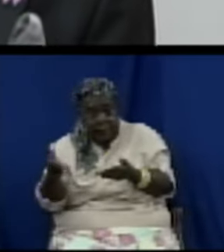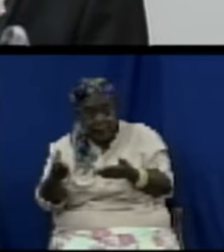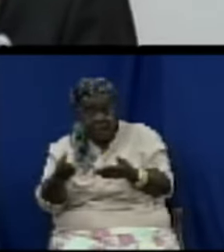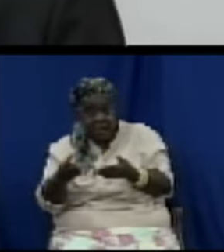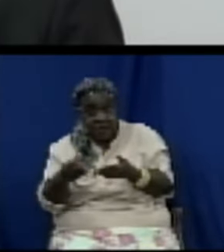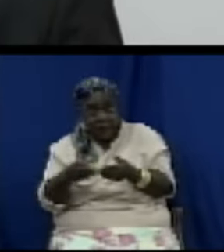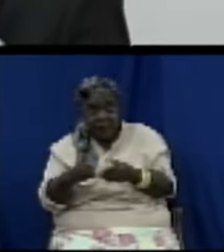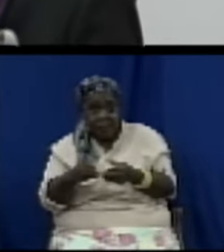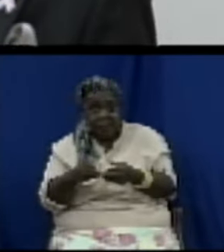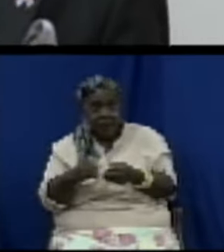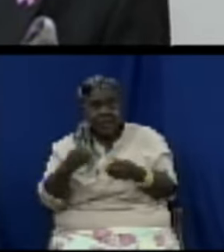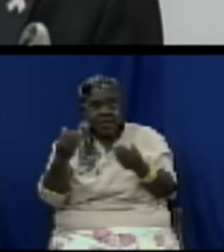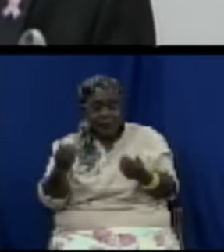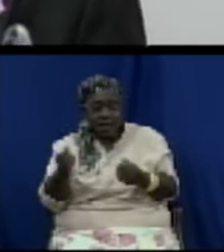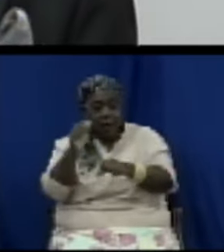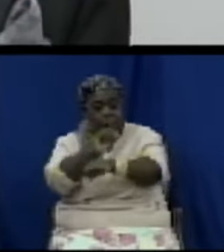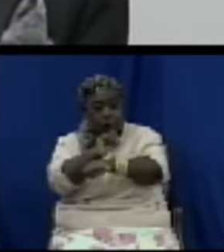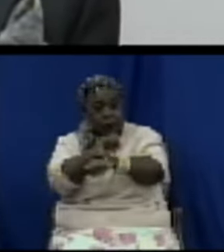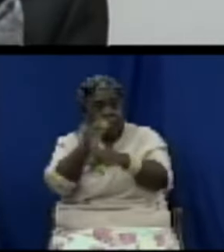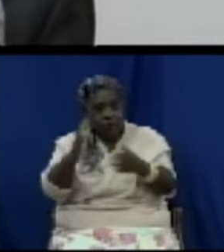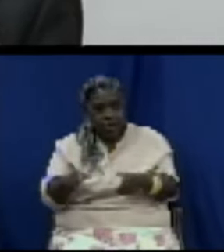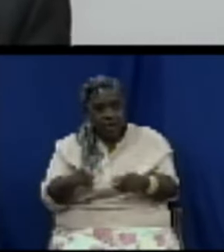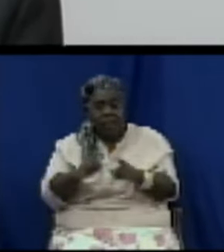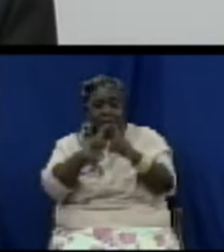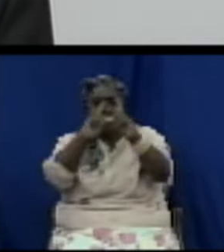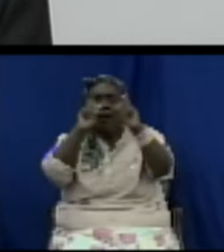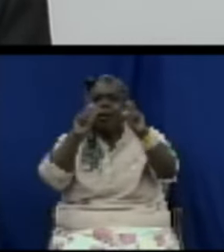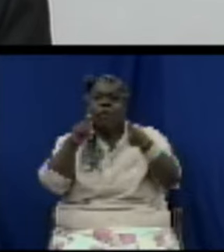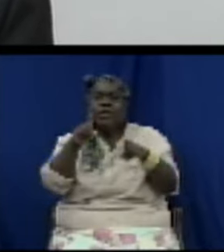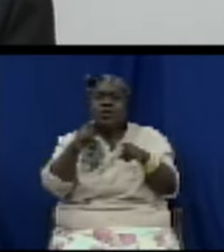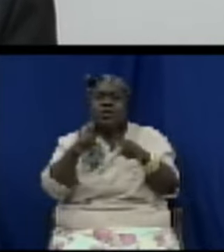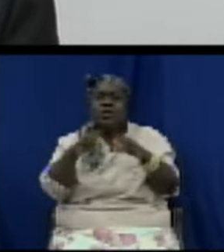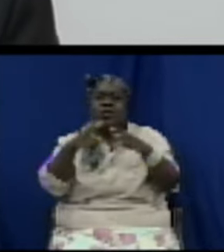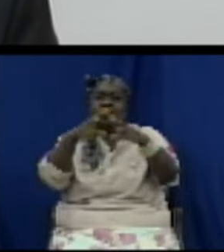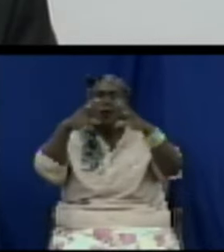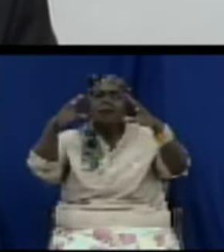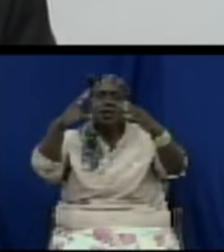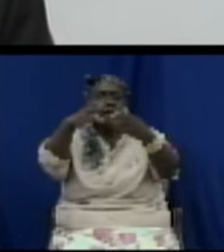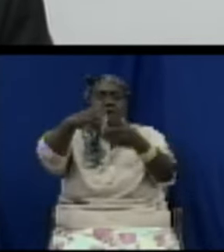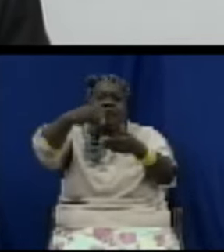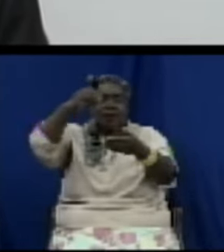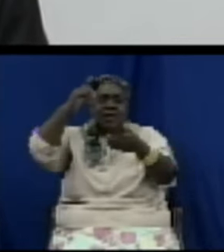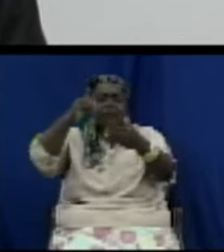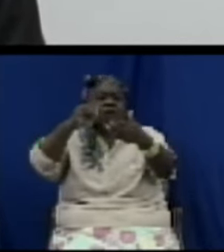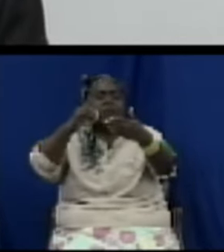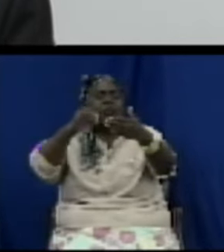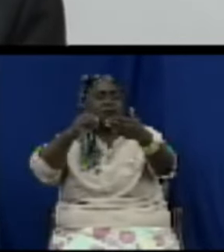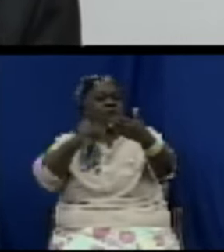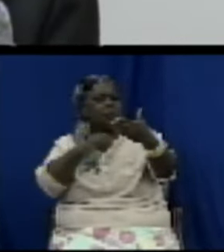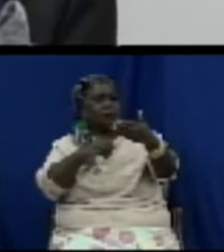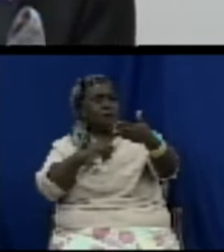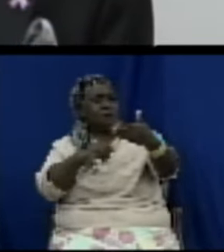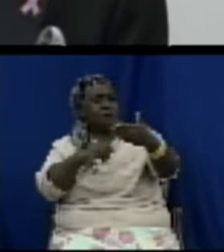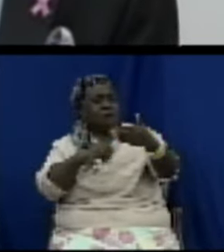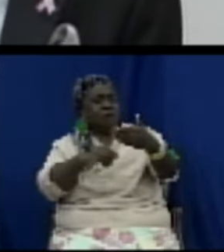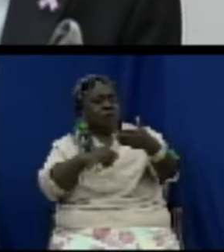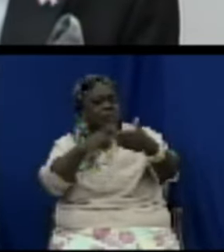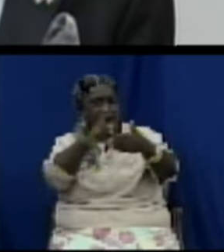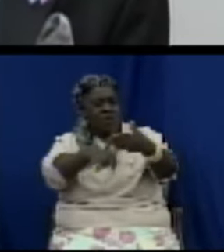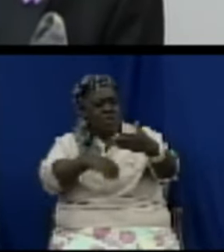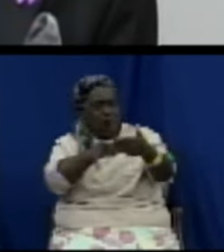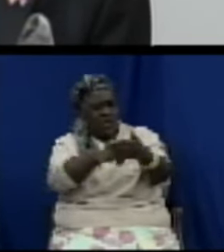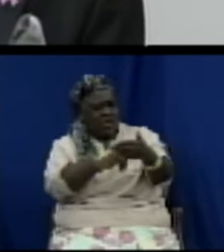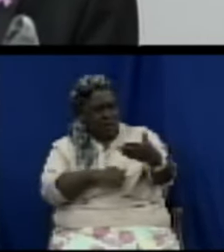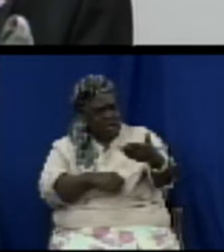can now ask and must get answers in order to protect those who are